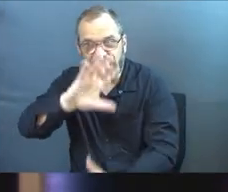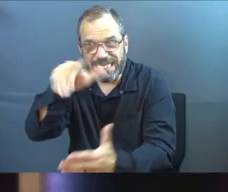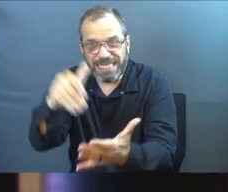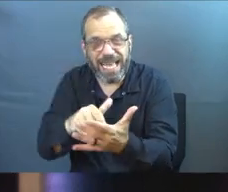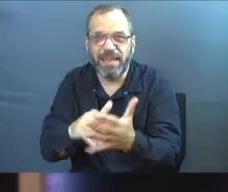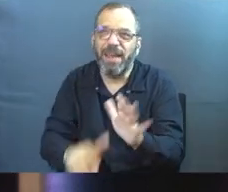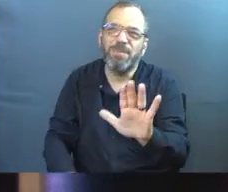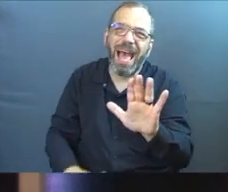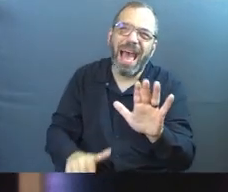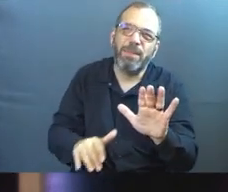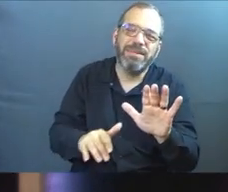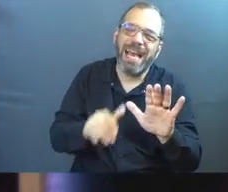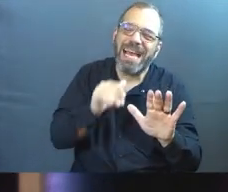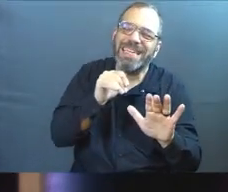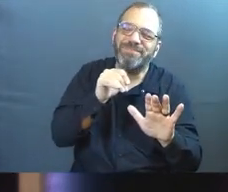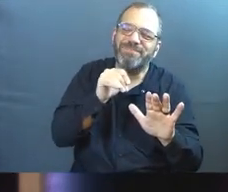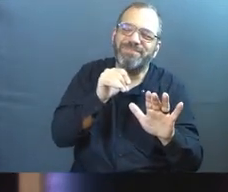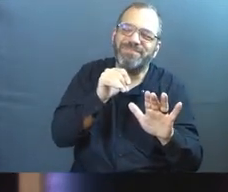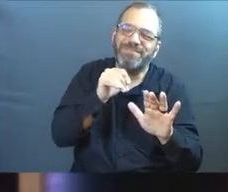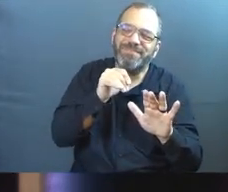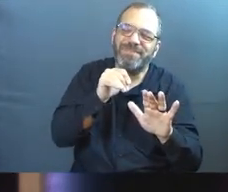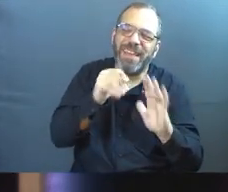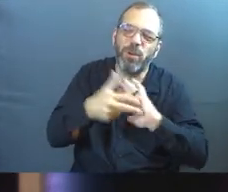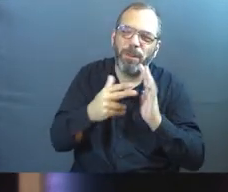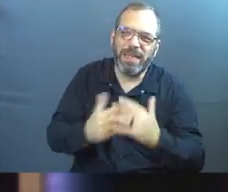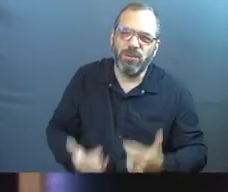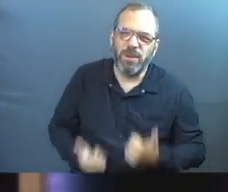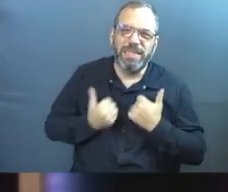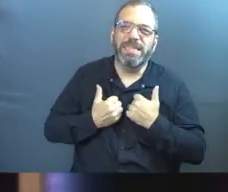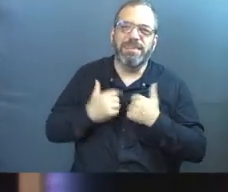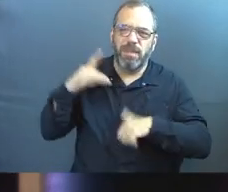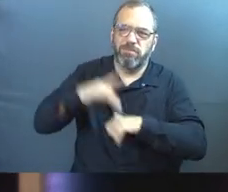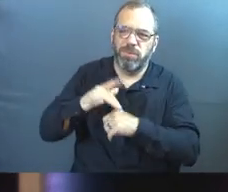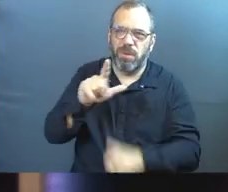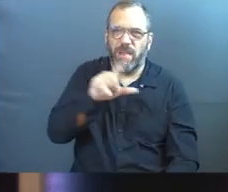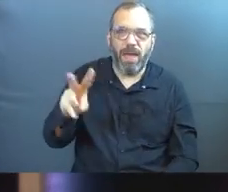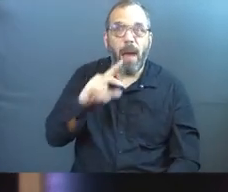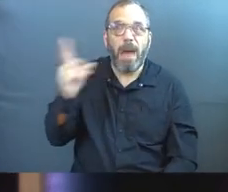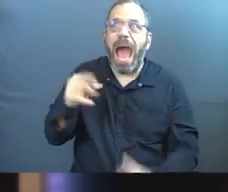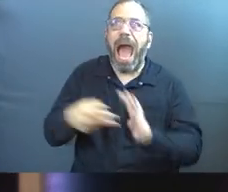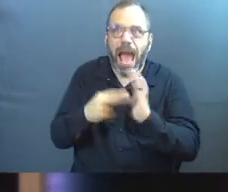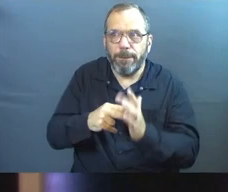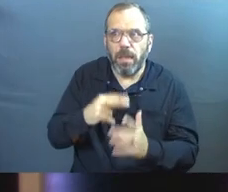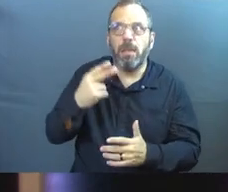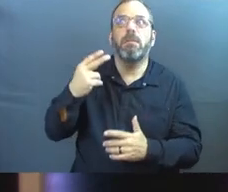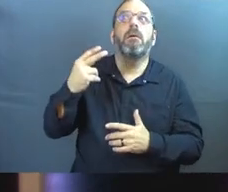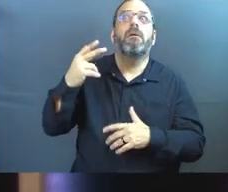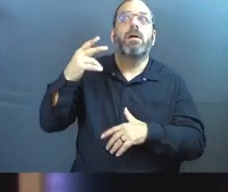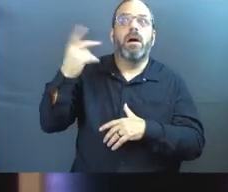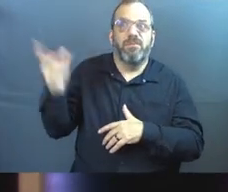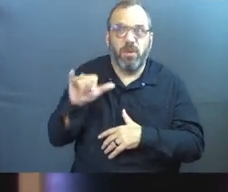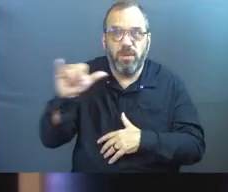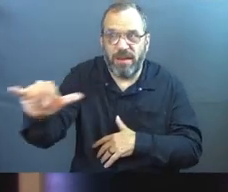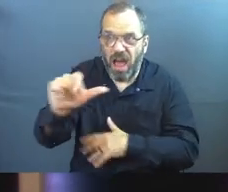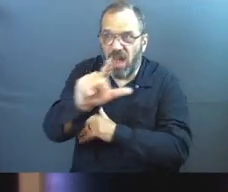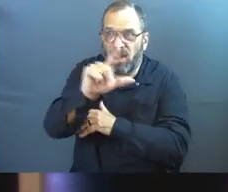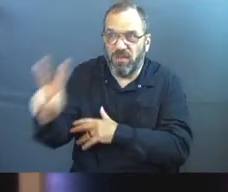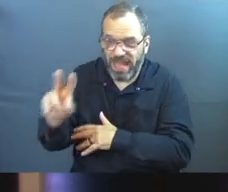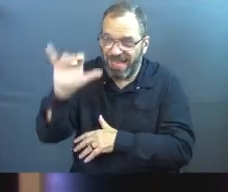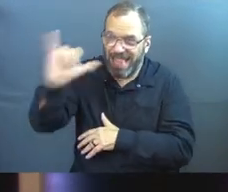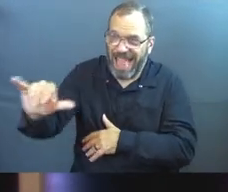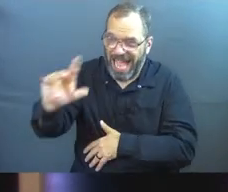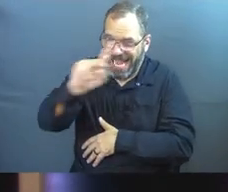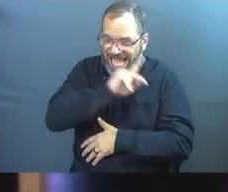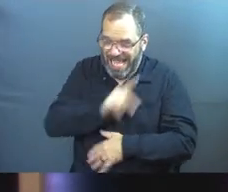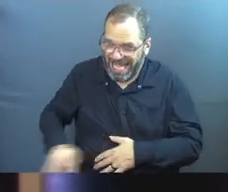I don't mean to visit. I mean to live there and be there for all eternity inside of a kingdom that runs according to